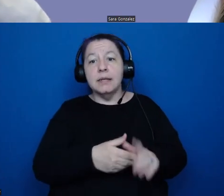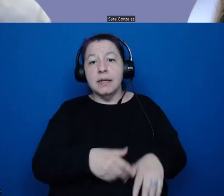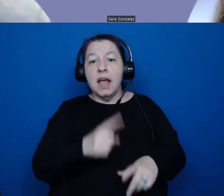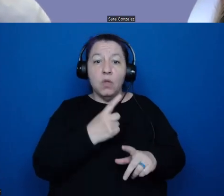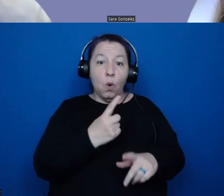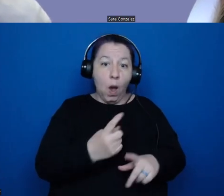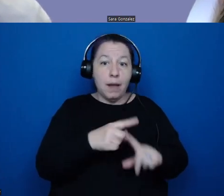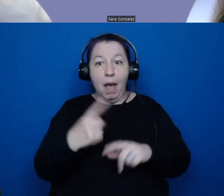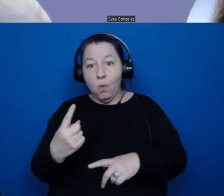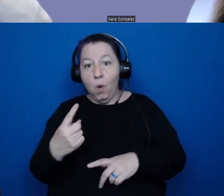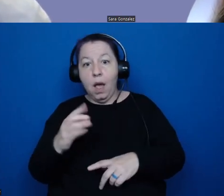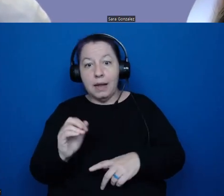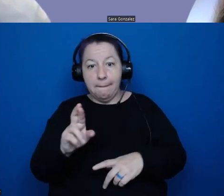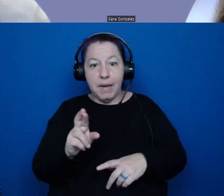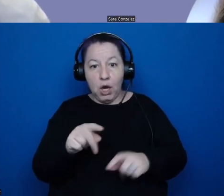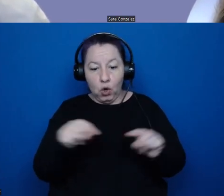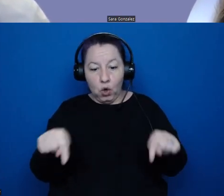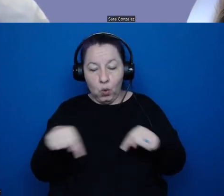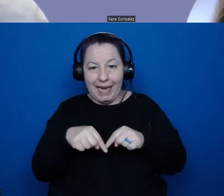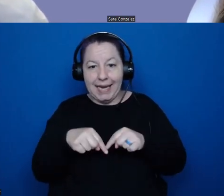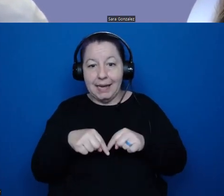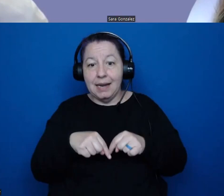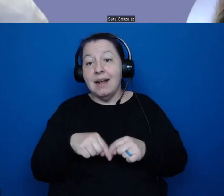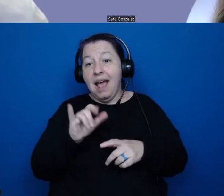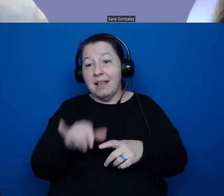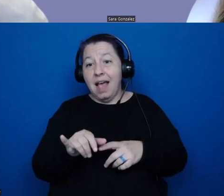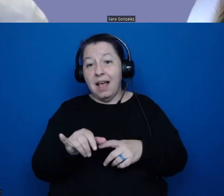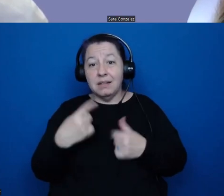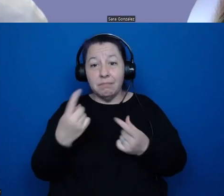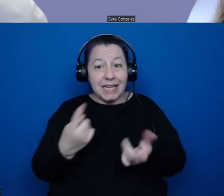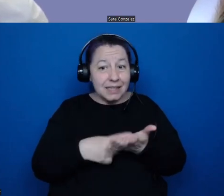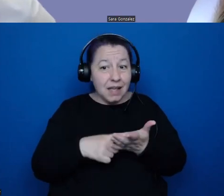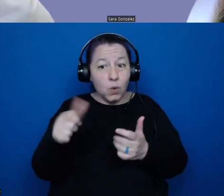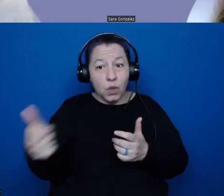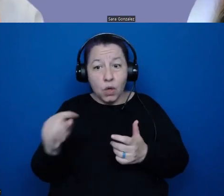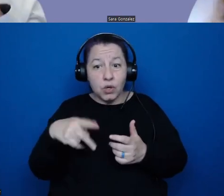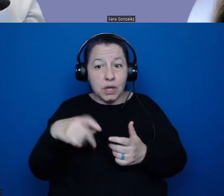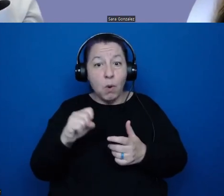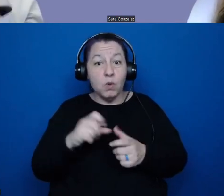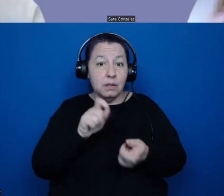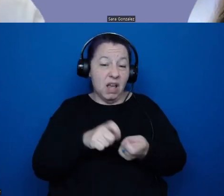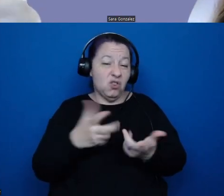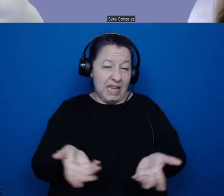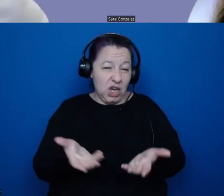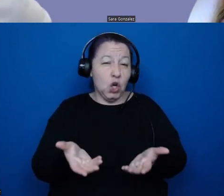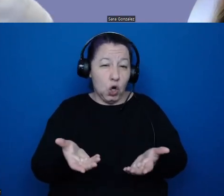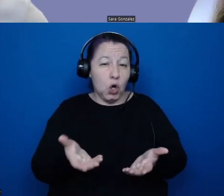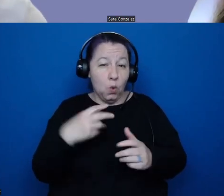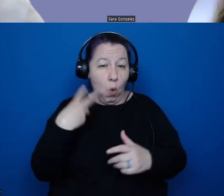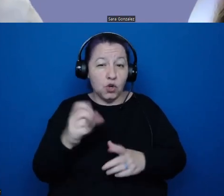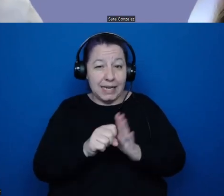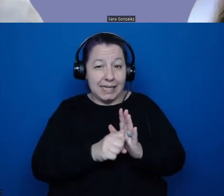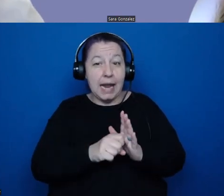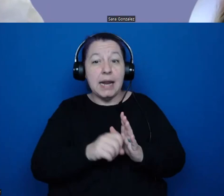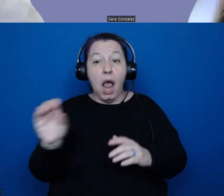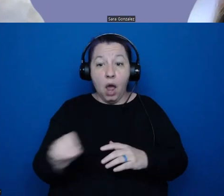provenience units. Certainly, that's something we've discussed with other TIPOs, especially here locally in Washington State. And in Oregon, we've been doing a lot of outreach